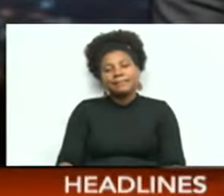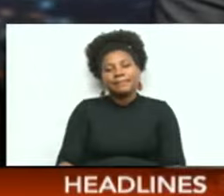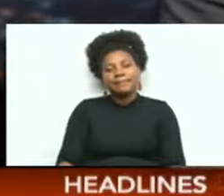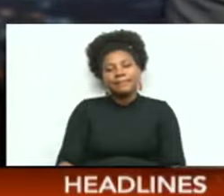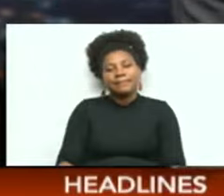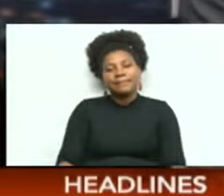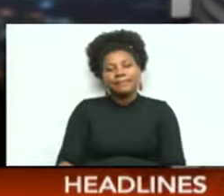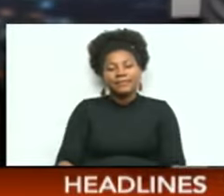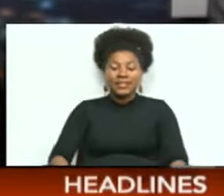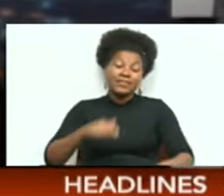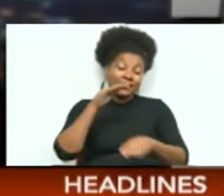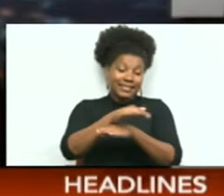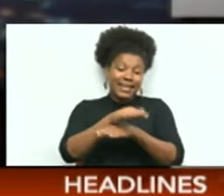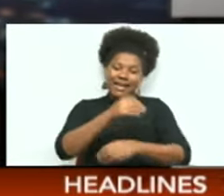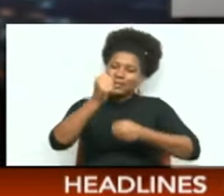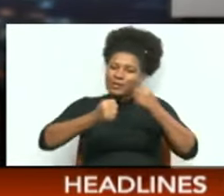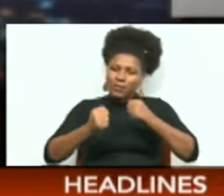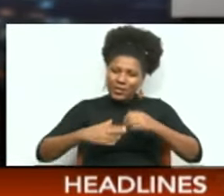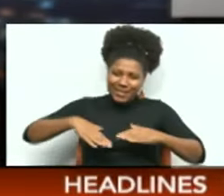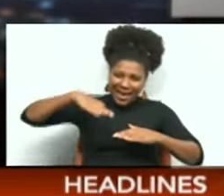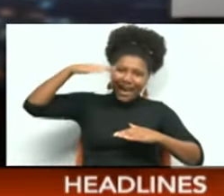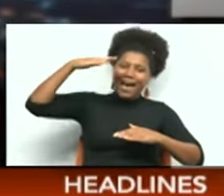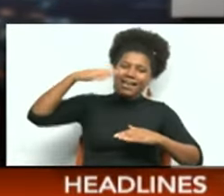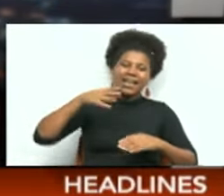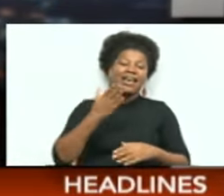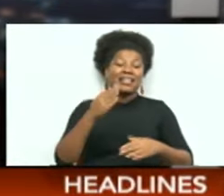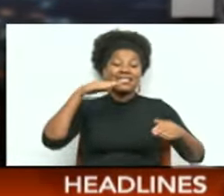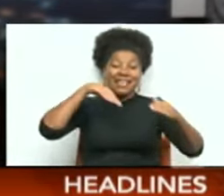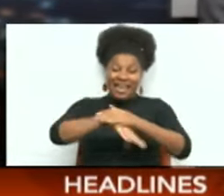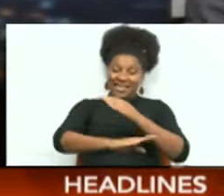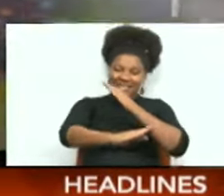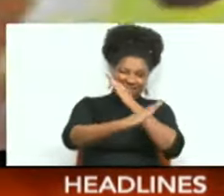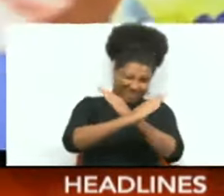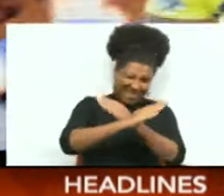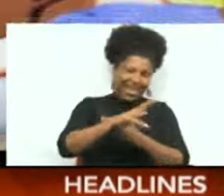For tonight's Sports High, it's access denied in the NBA.